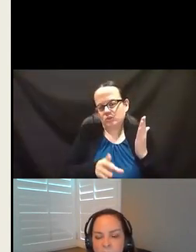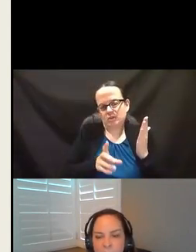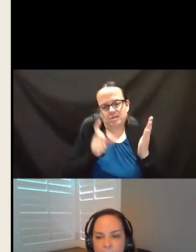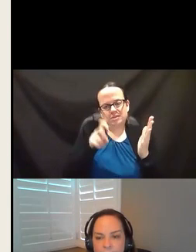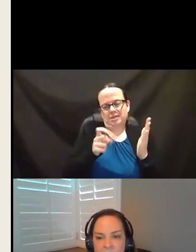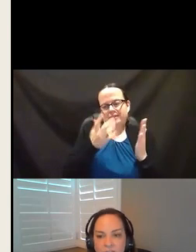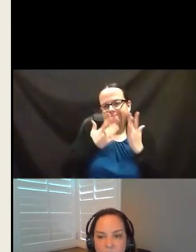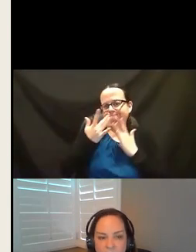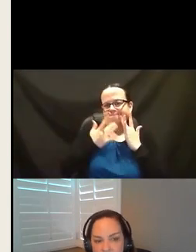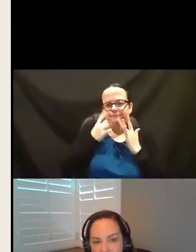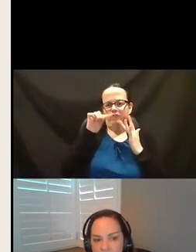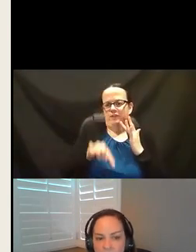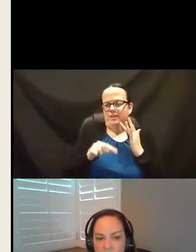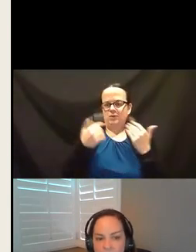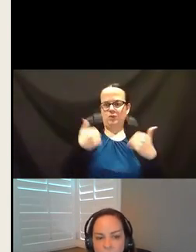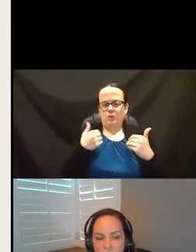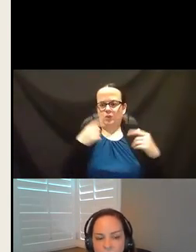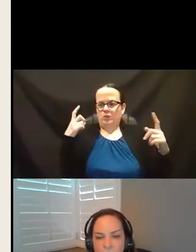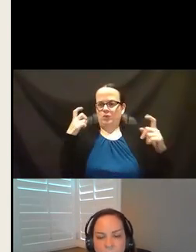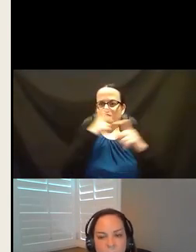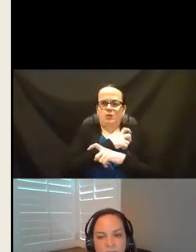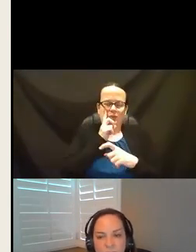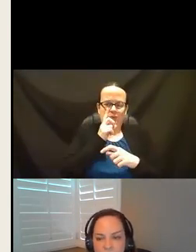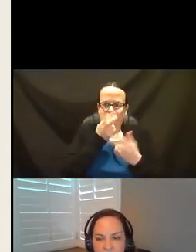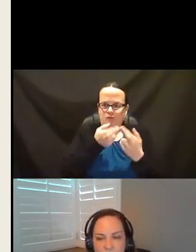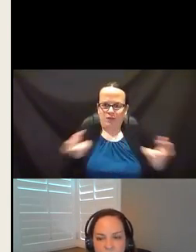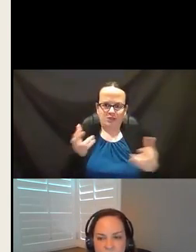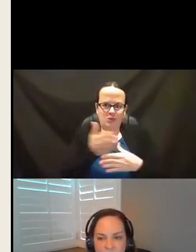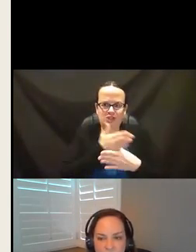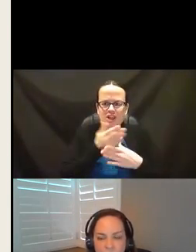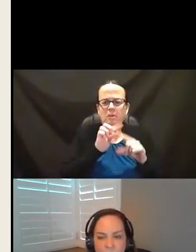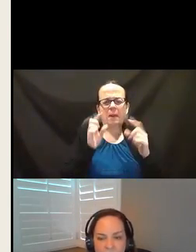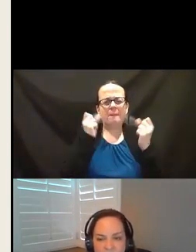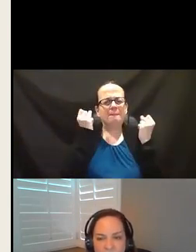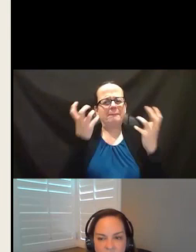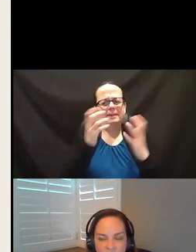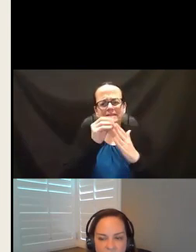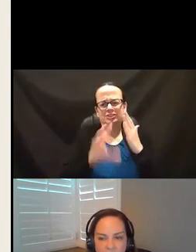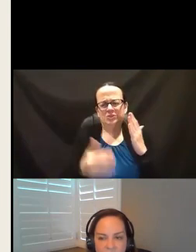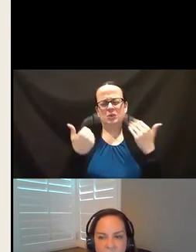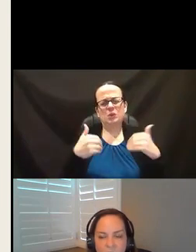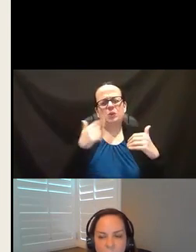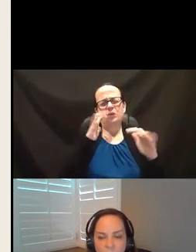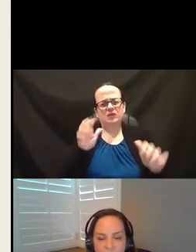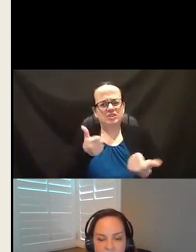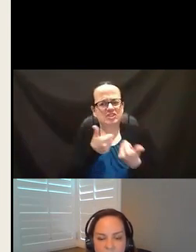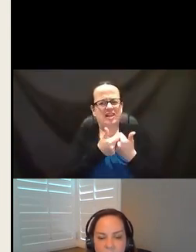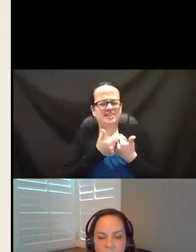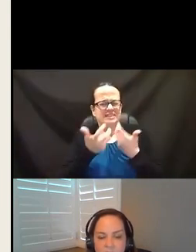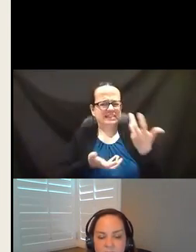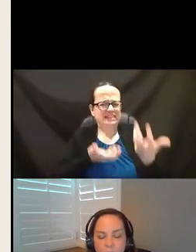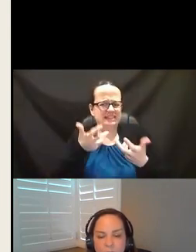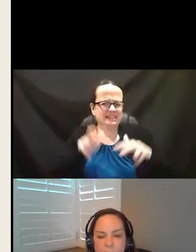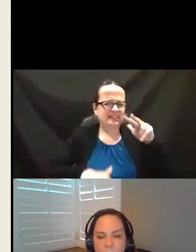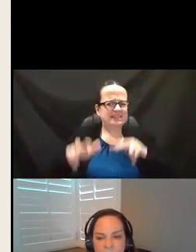intricate resource sharing, but there are many students out there who have significant challenges, who have significant